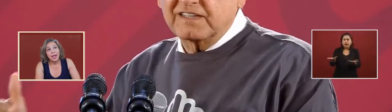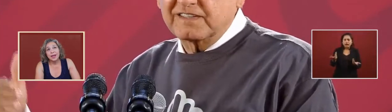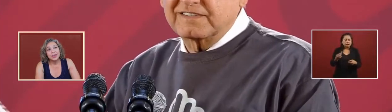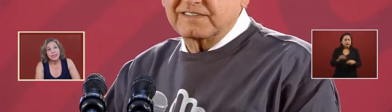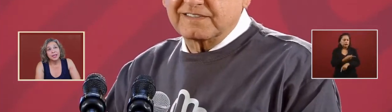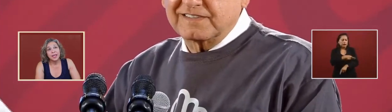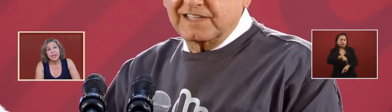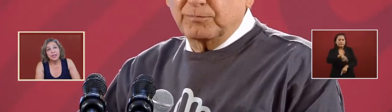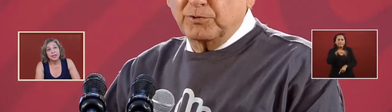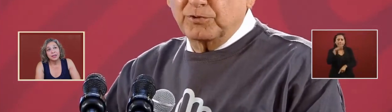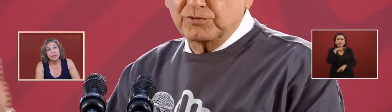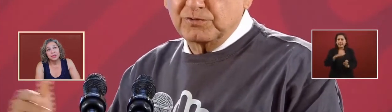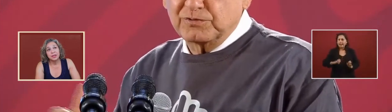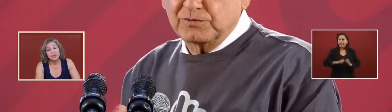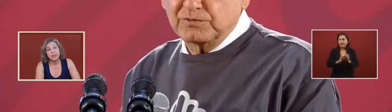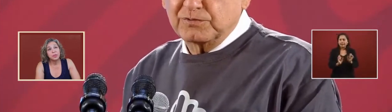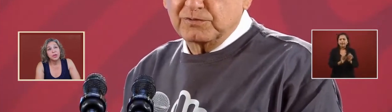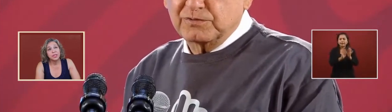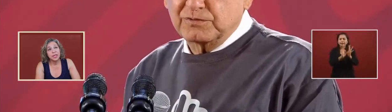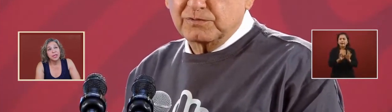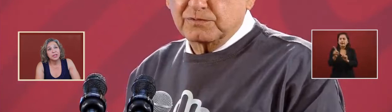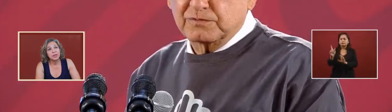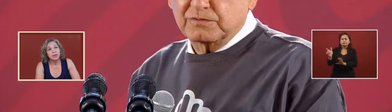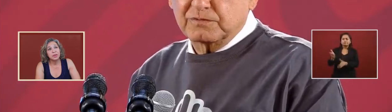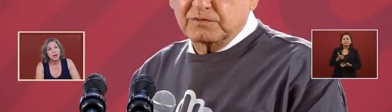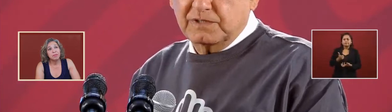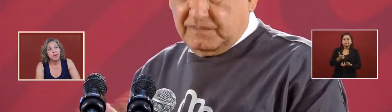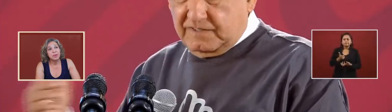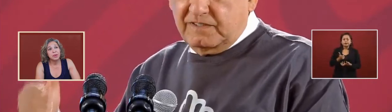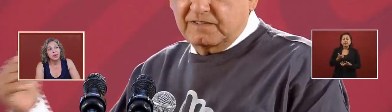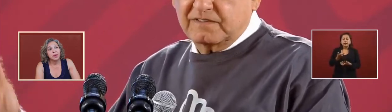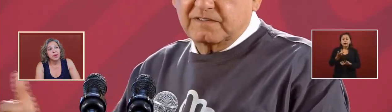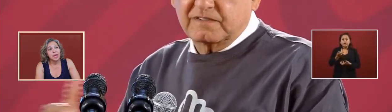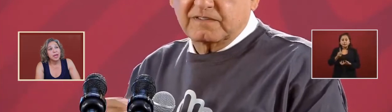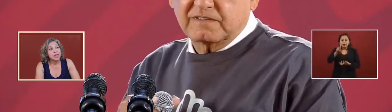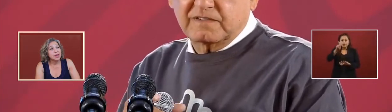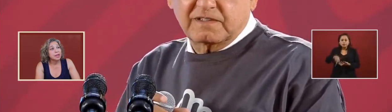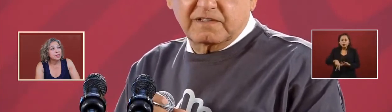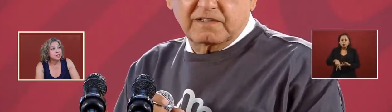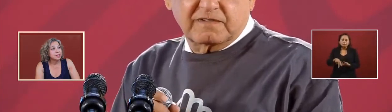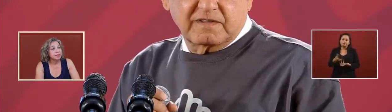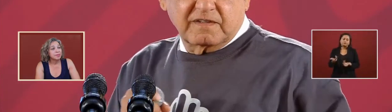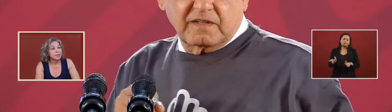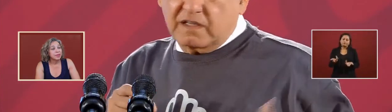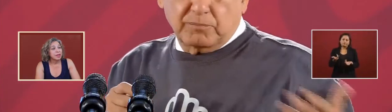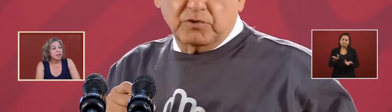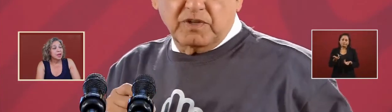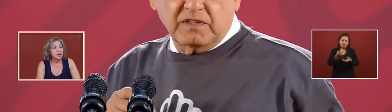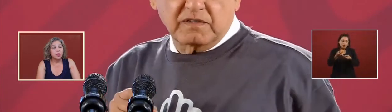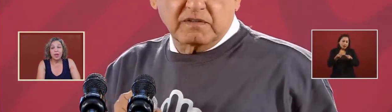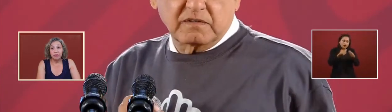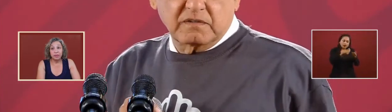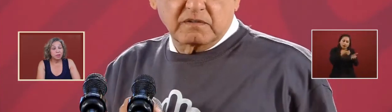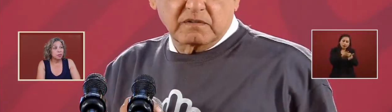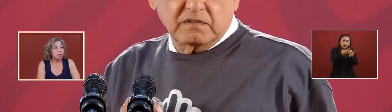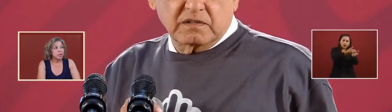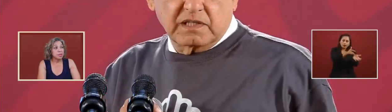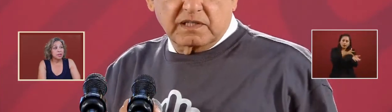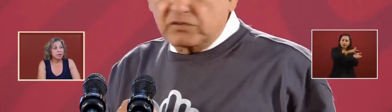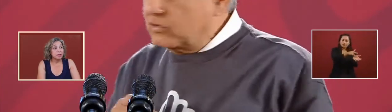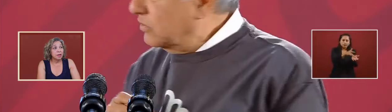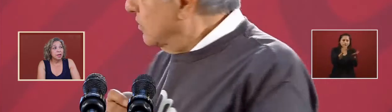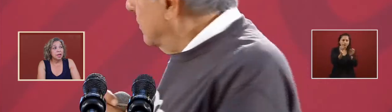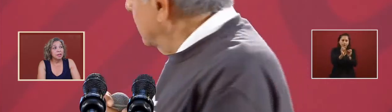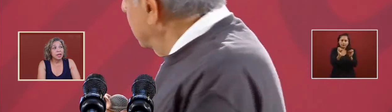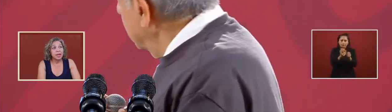and it doesn't get the support doesn't get to the right people and yes we have to support